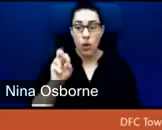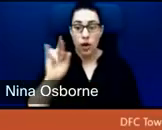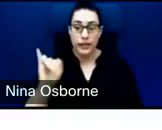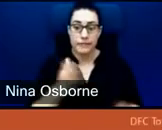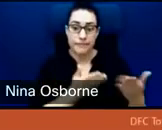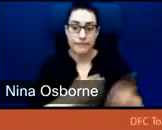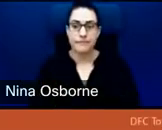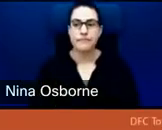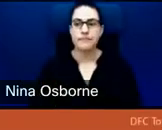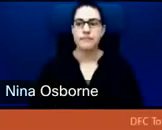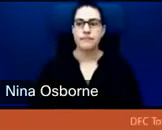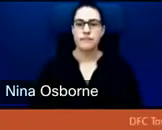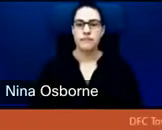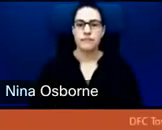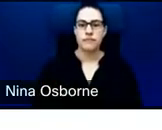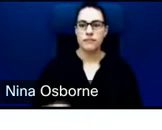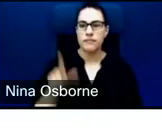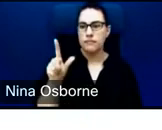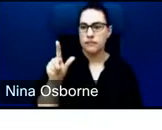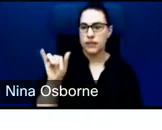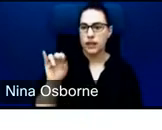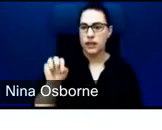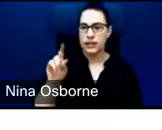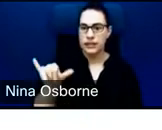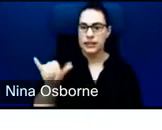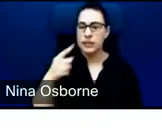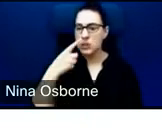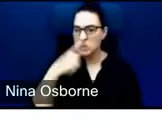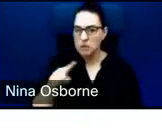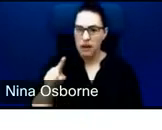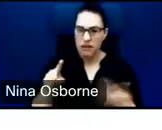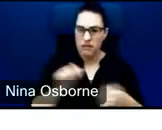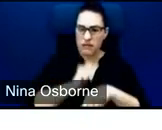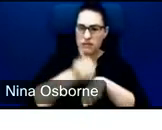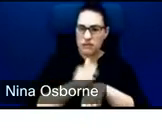Lindsay, can you make sure that Lori is set up as a panelist and is unmuted?